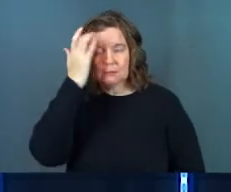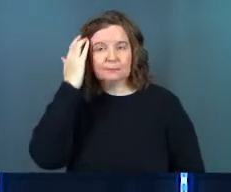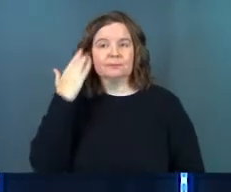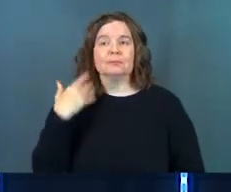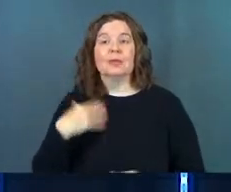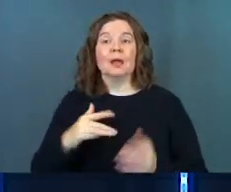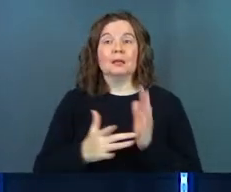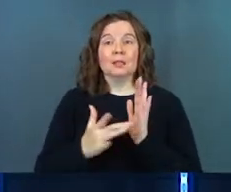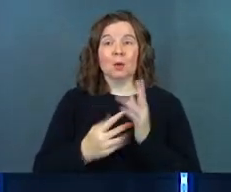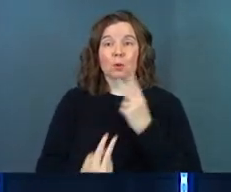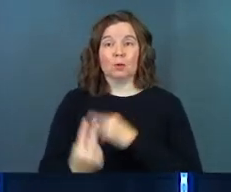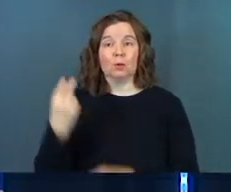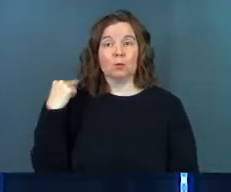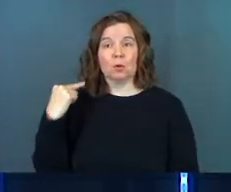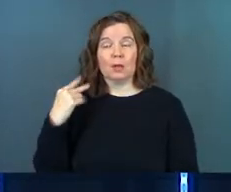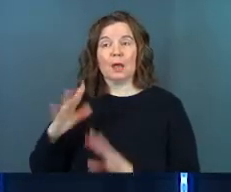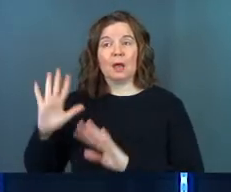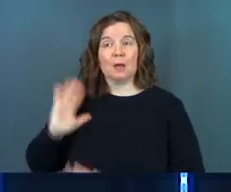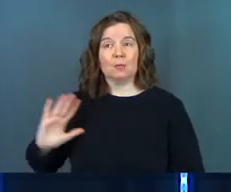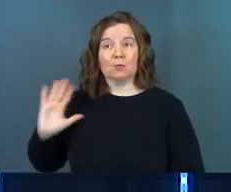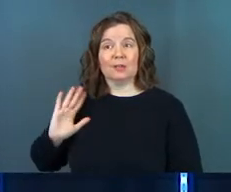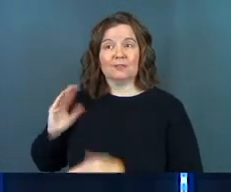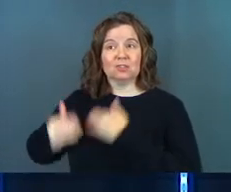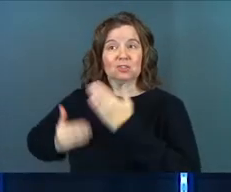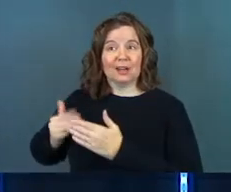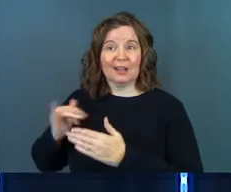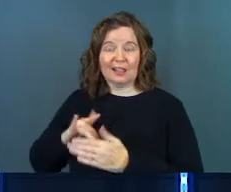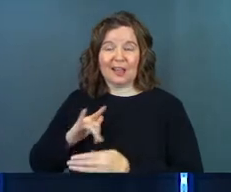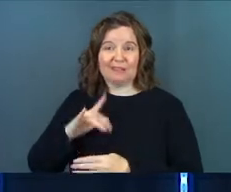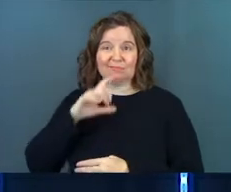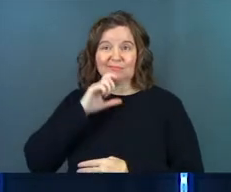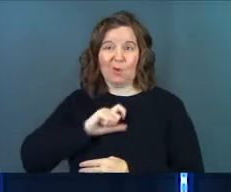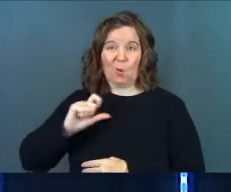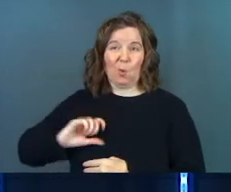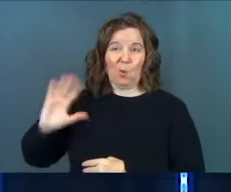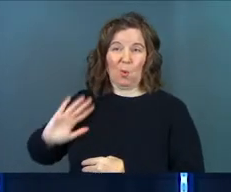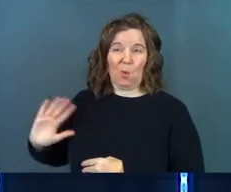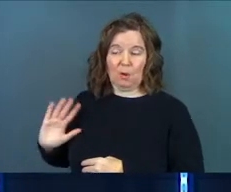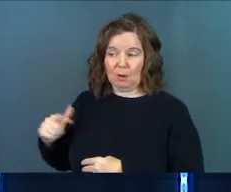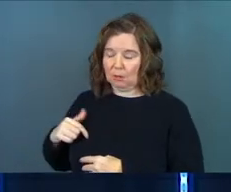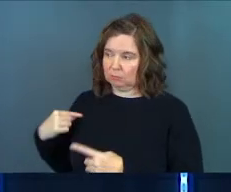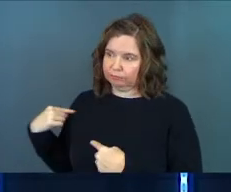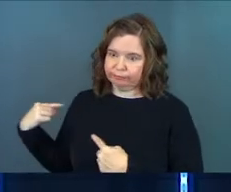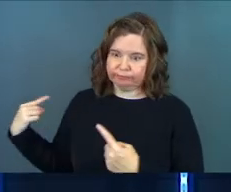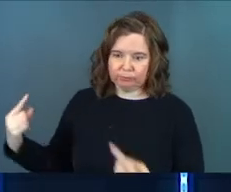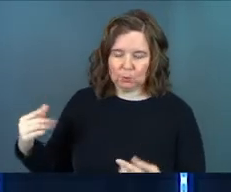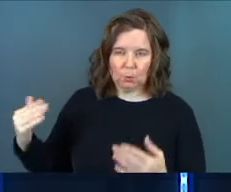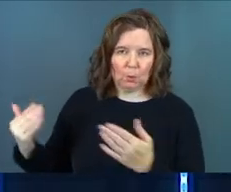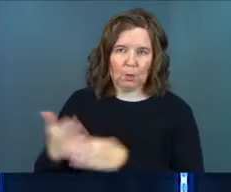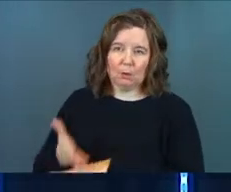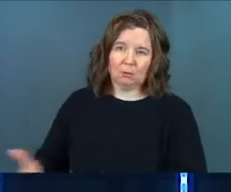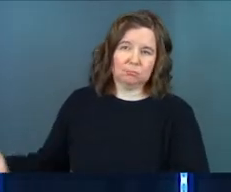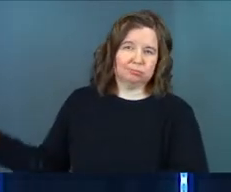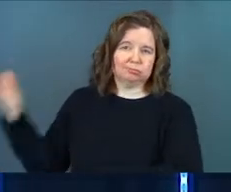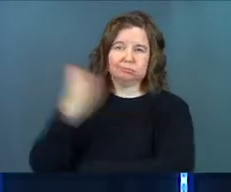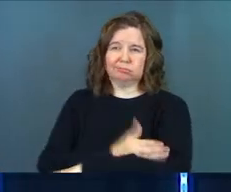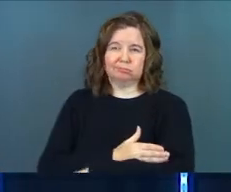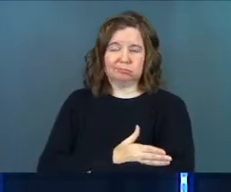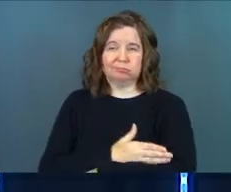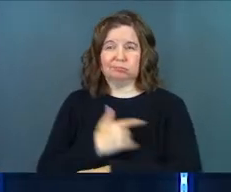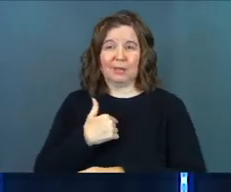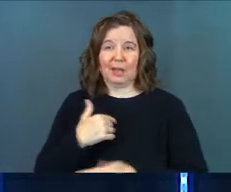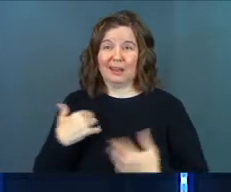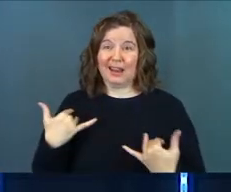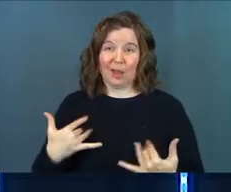technology. And we can look back at previous generations like they're barbarians and say, we've come so far in our conceit and our